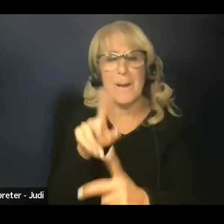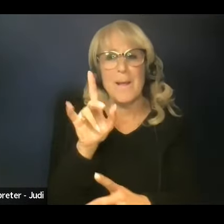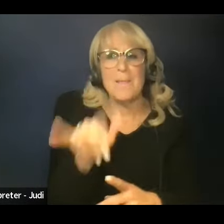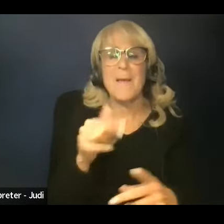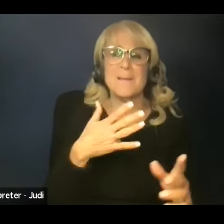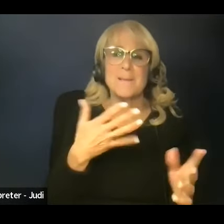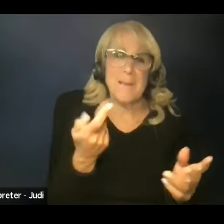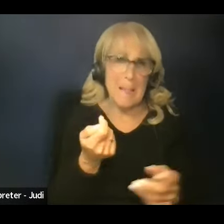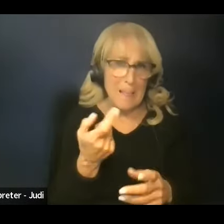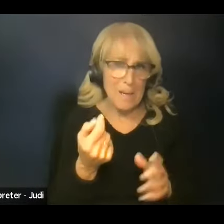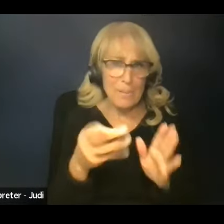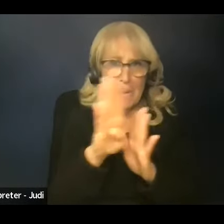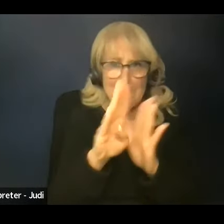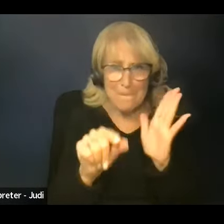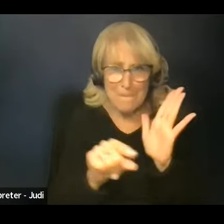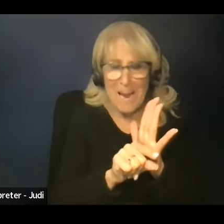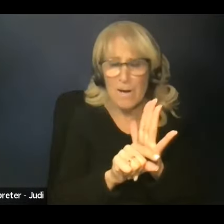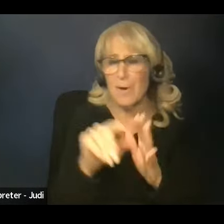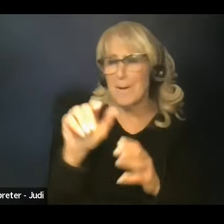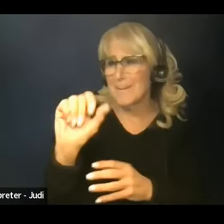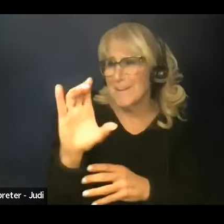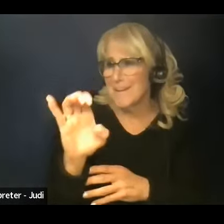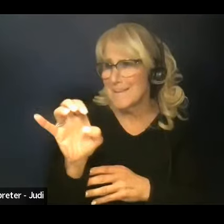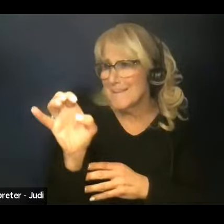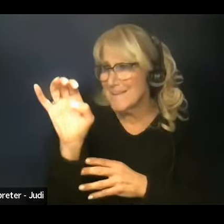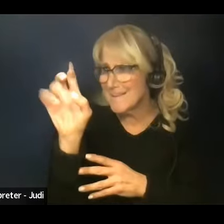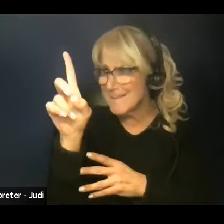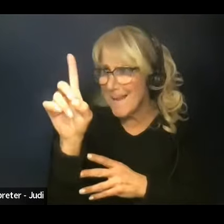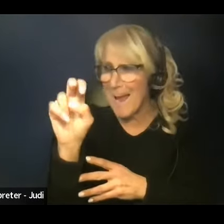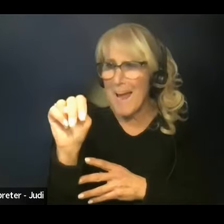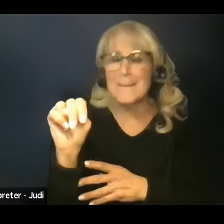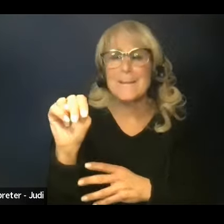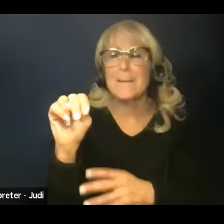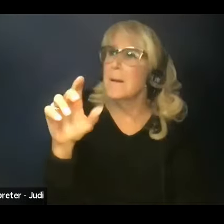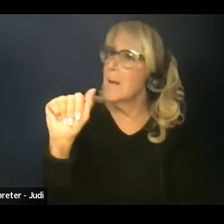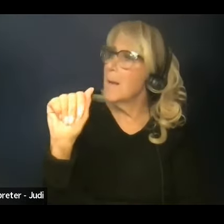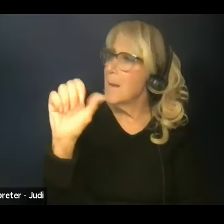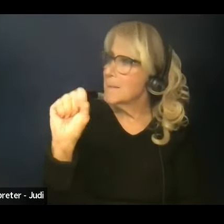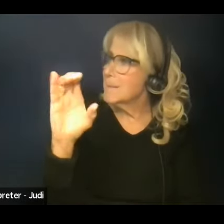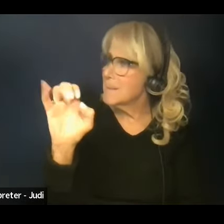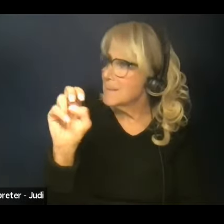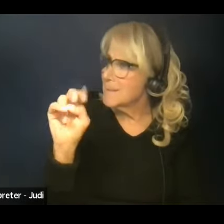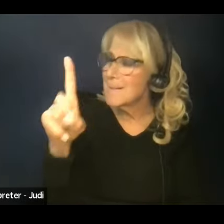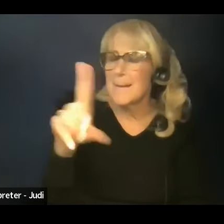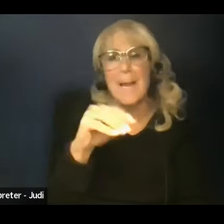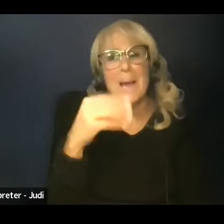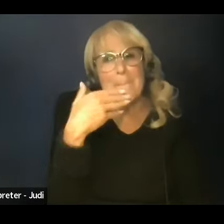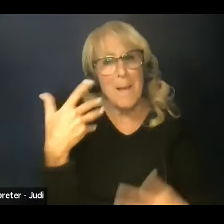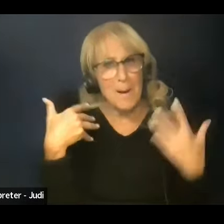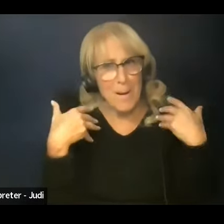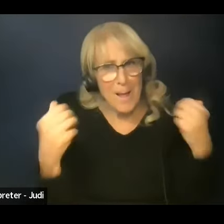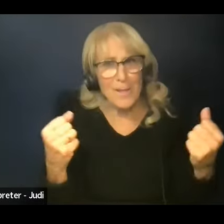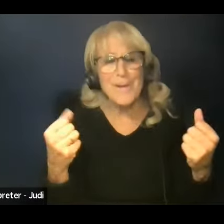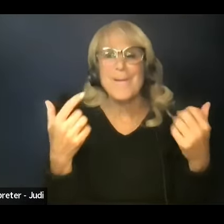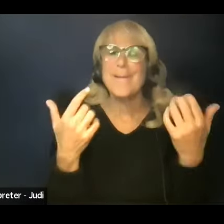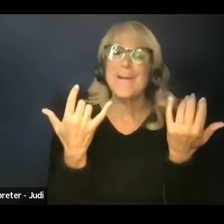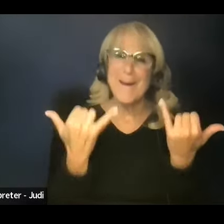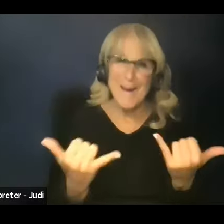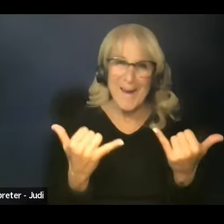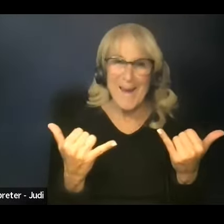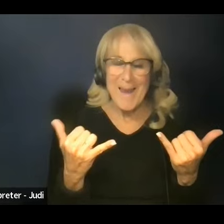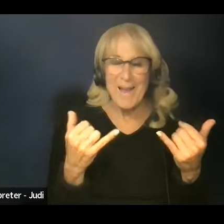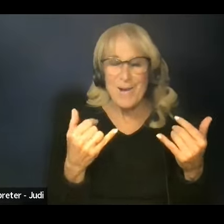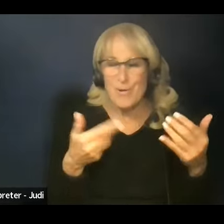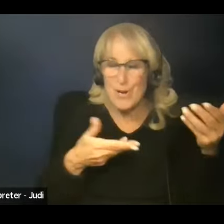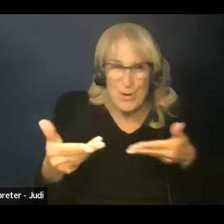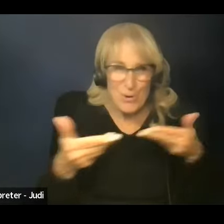of a background on Ascend for better health and USDA's first nutrition hub. And so now let's meet these wonderful panelists, the